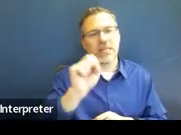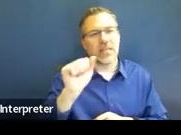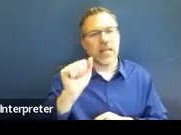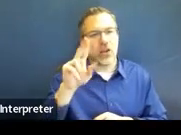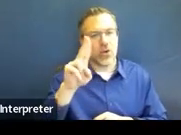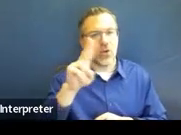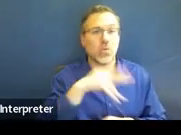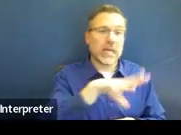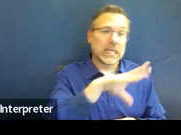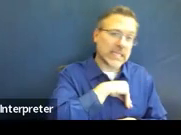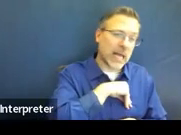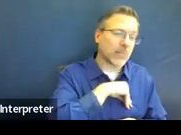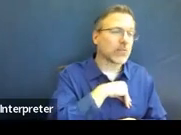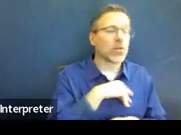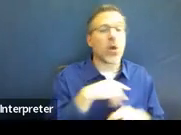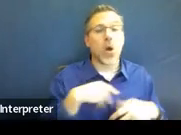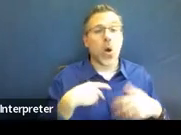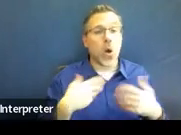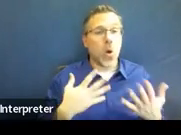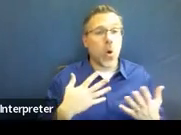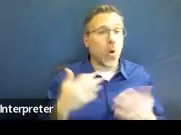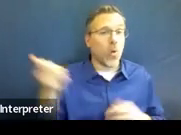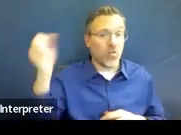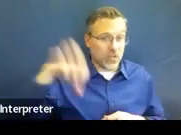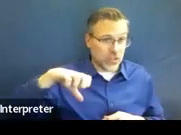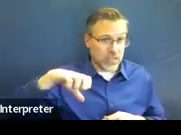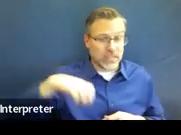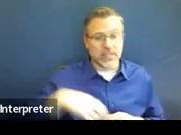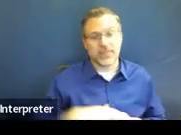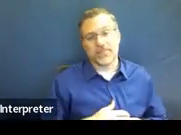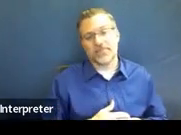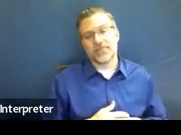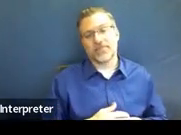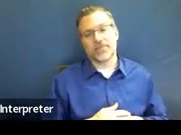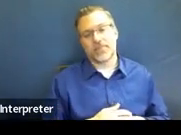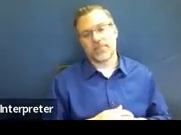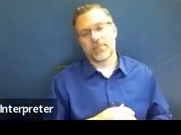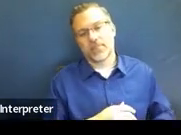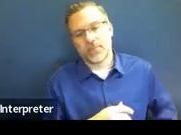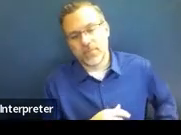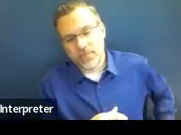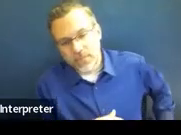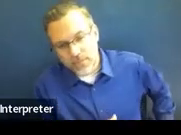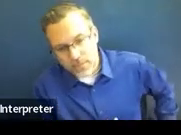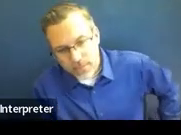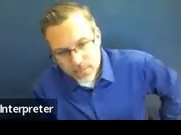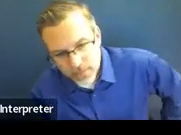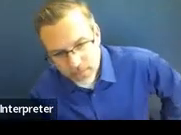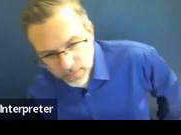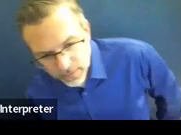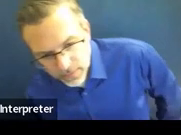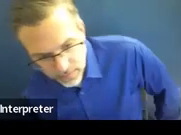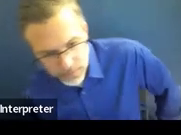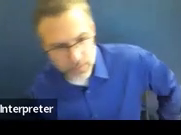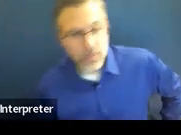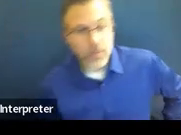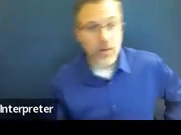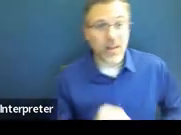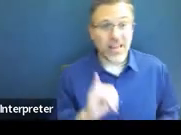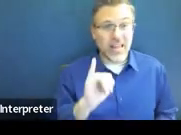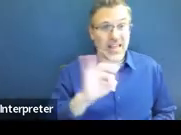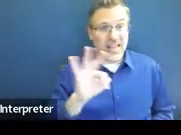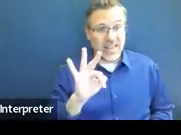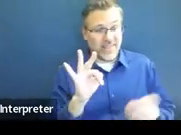from section one, talking about if services are